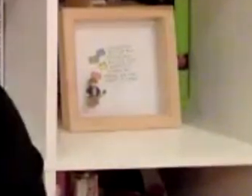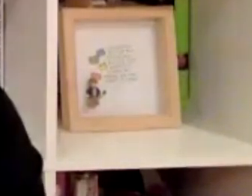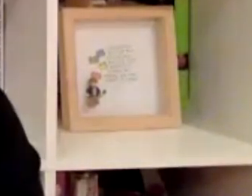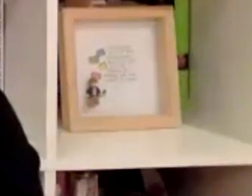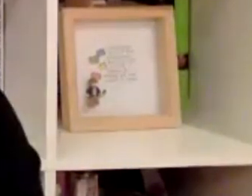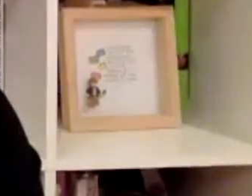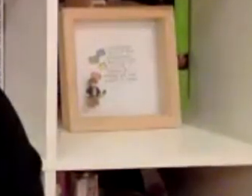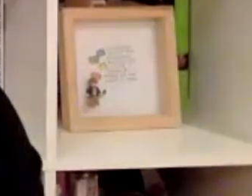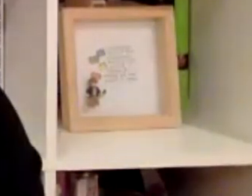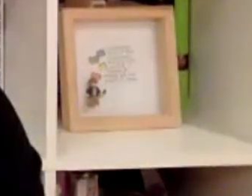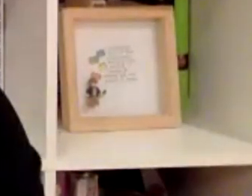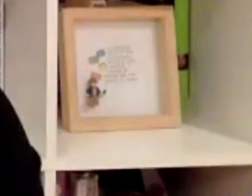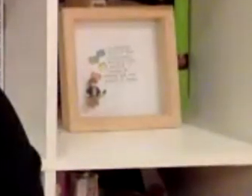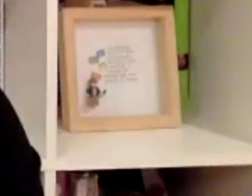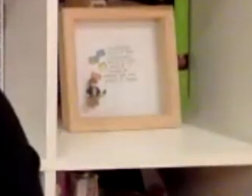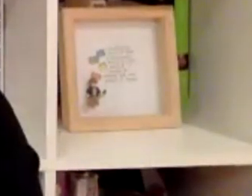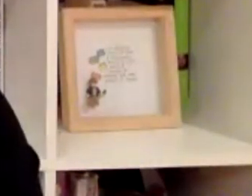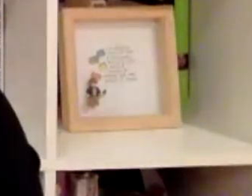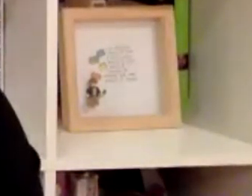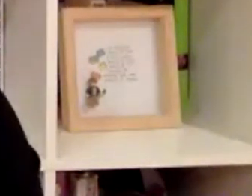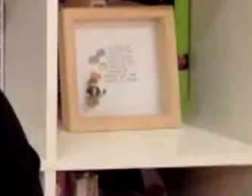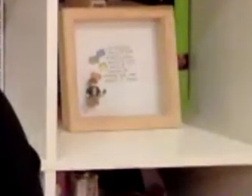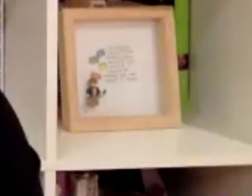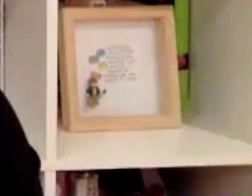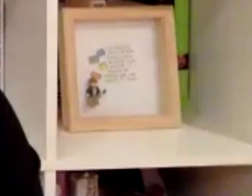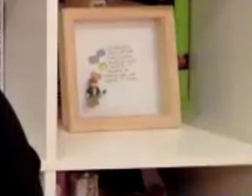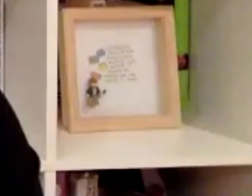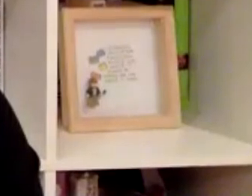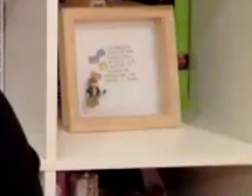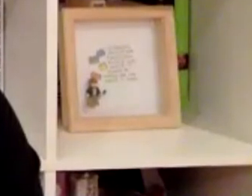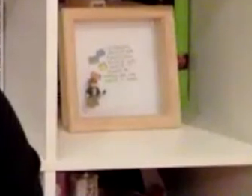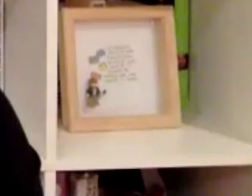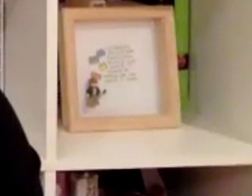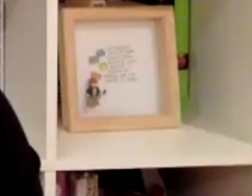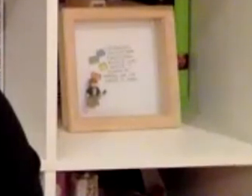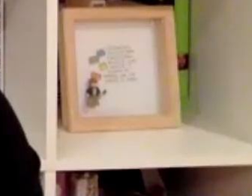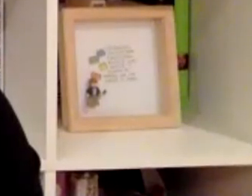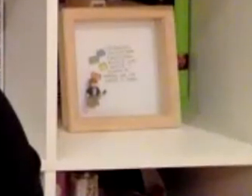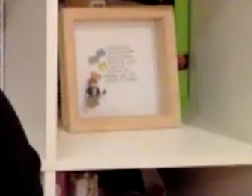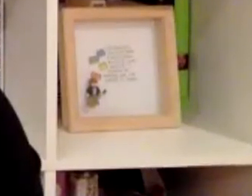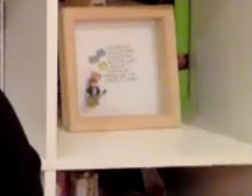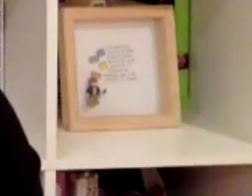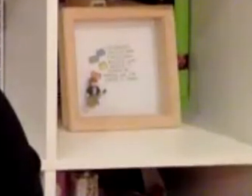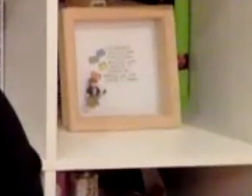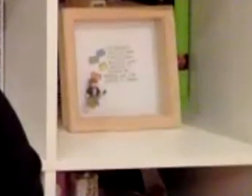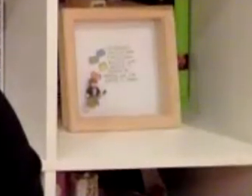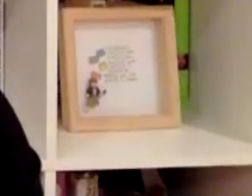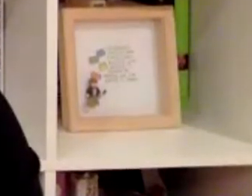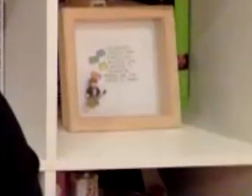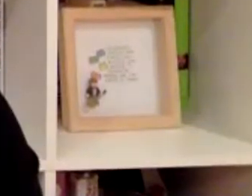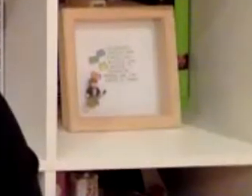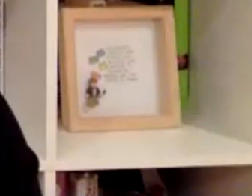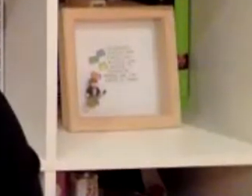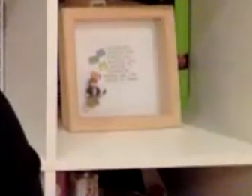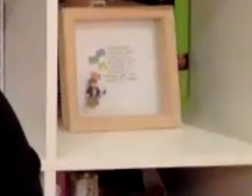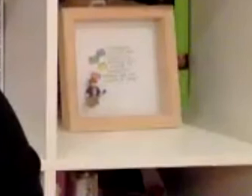autistic kids or here you have something called a uh ehcp an educational health care